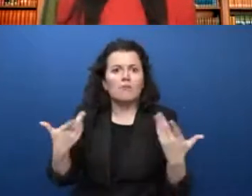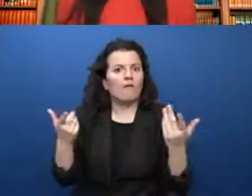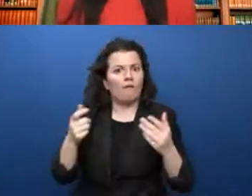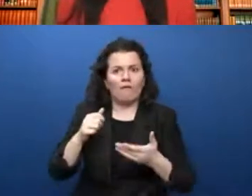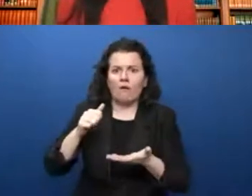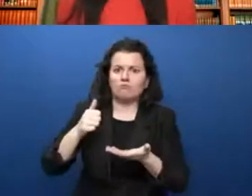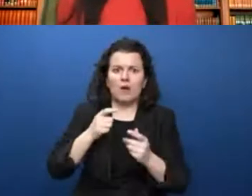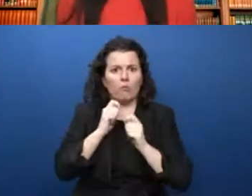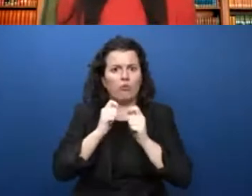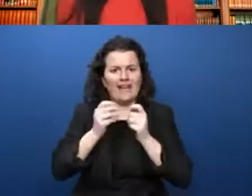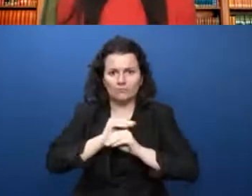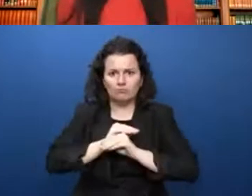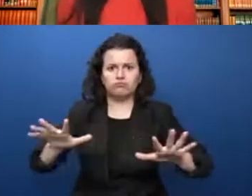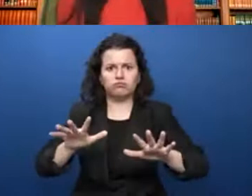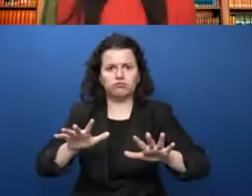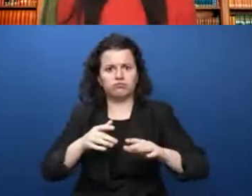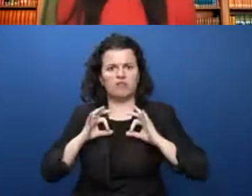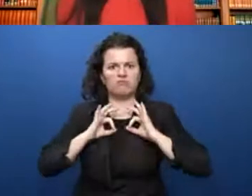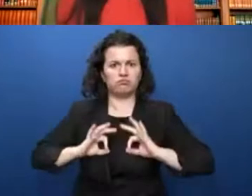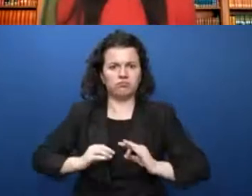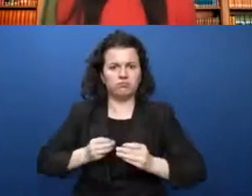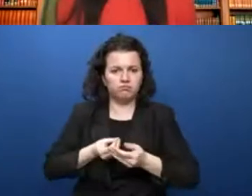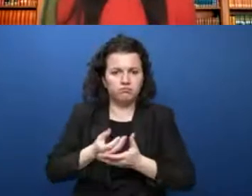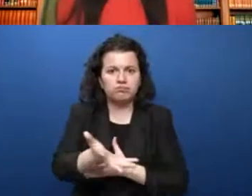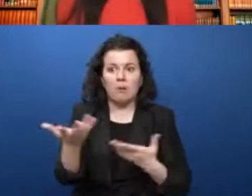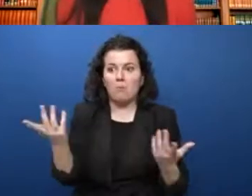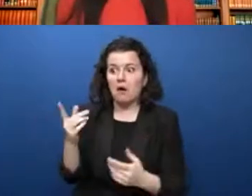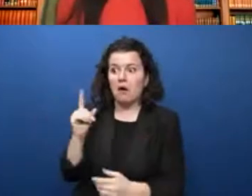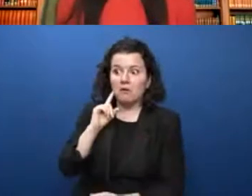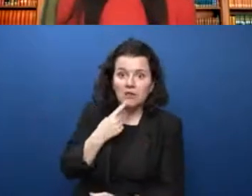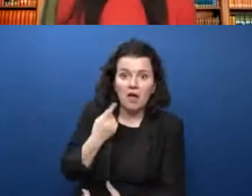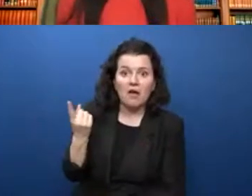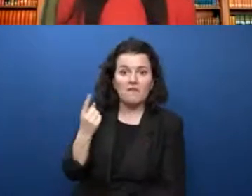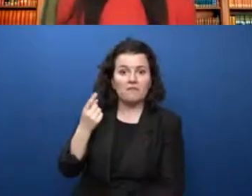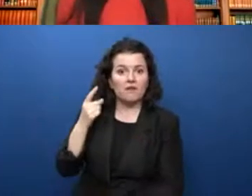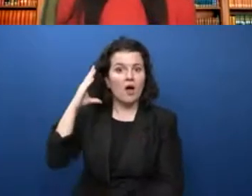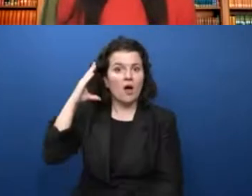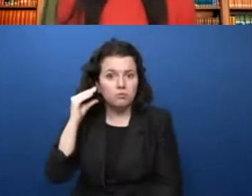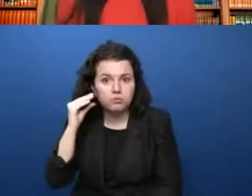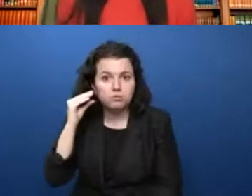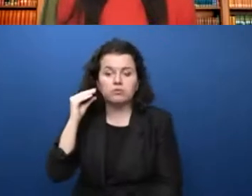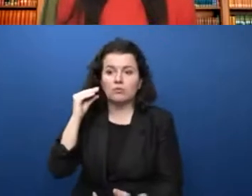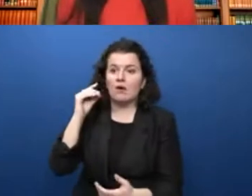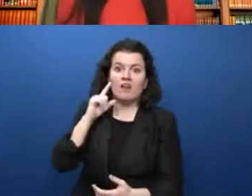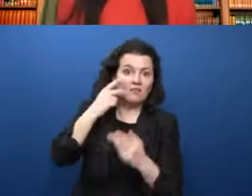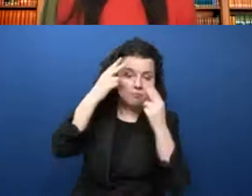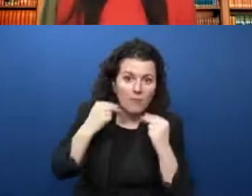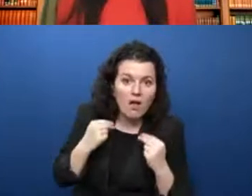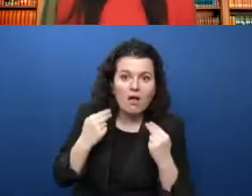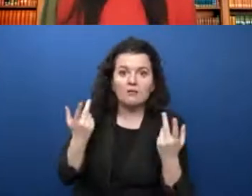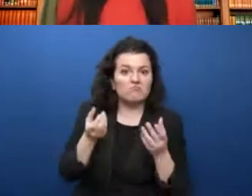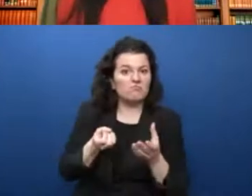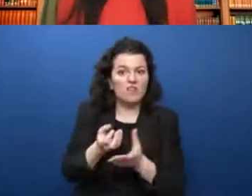there's no access for those who are deaf, hard-of-hearing, or deaf-blind, because that information isn't captioned.